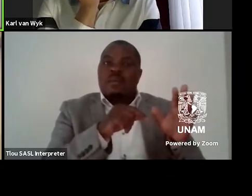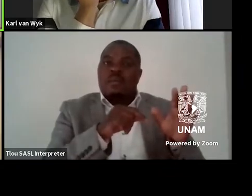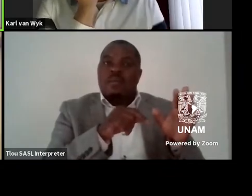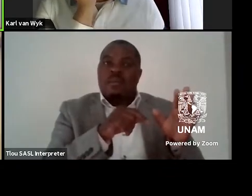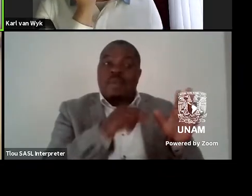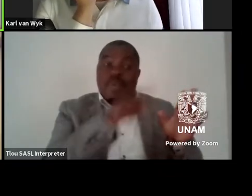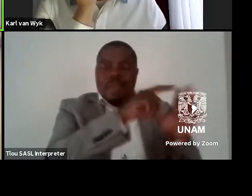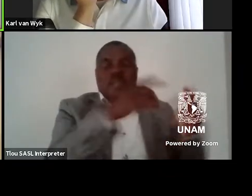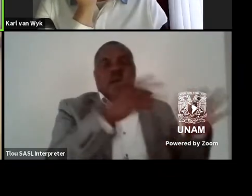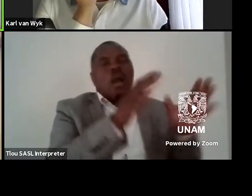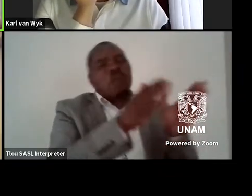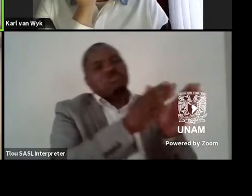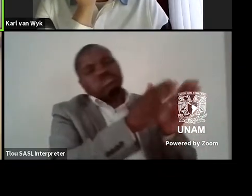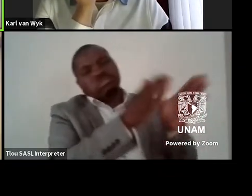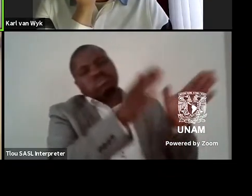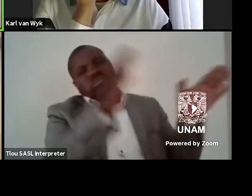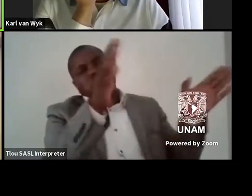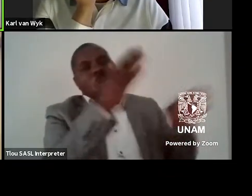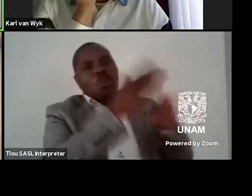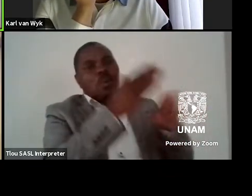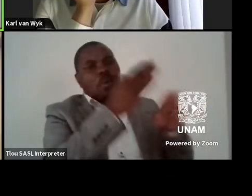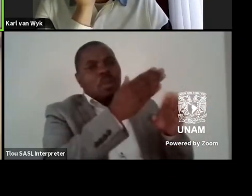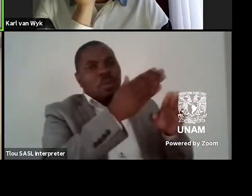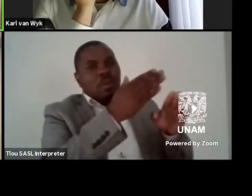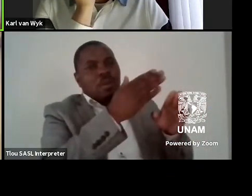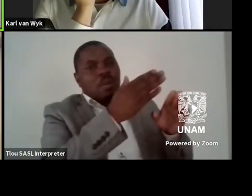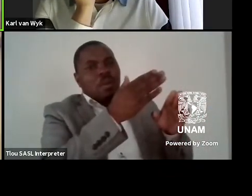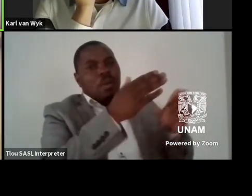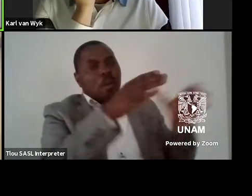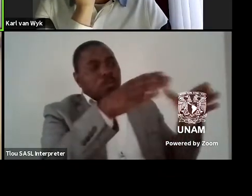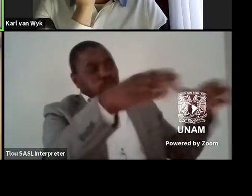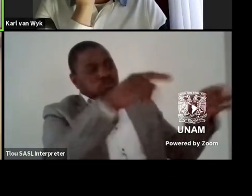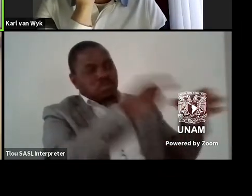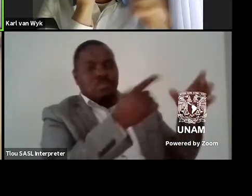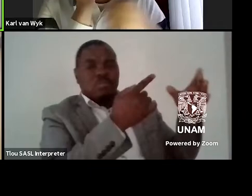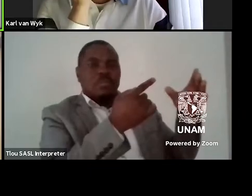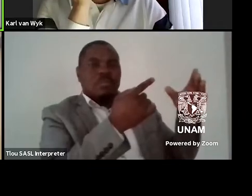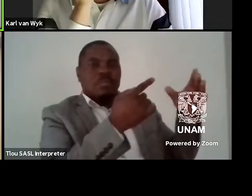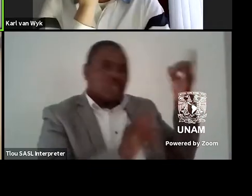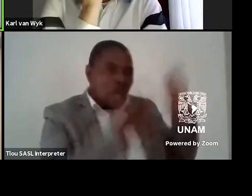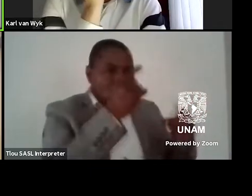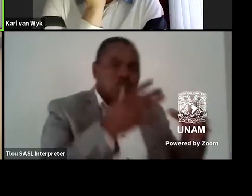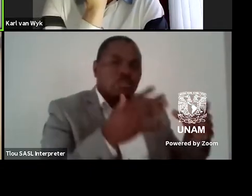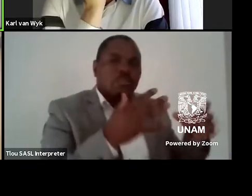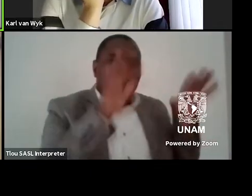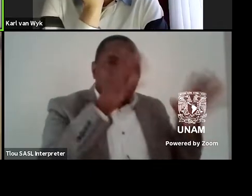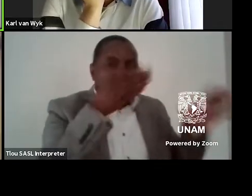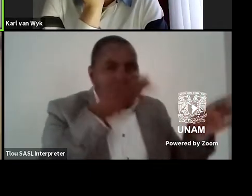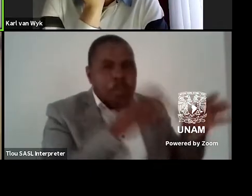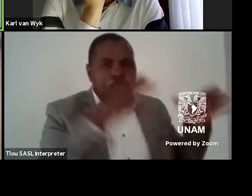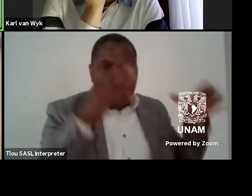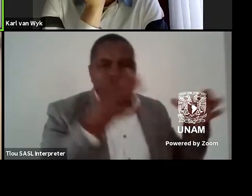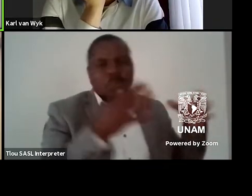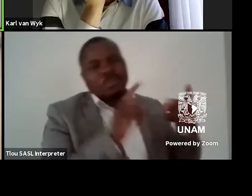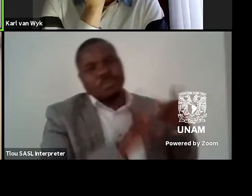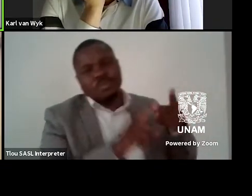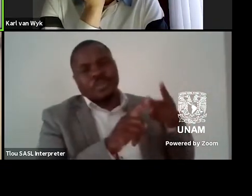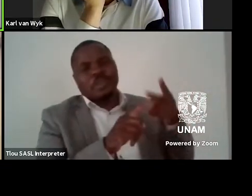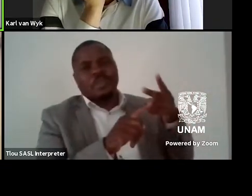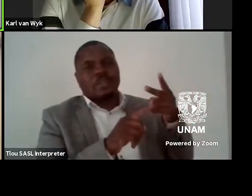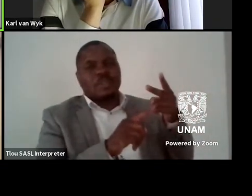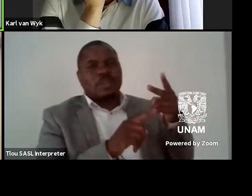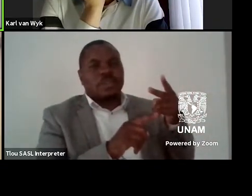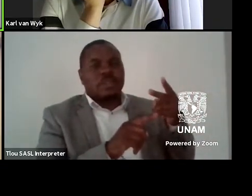of the of the population of the towns of the cities another